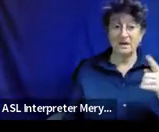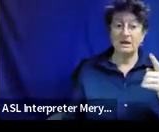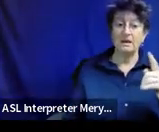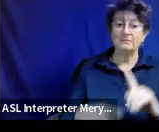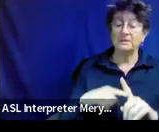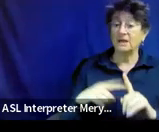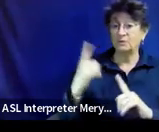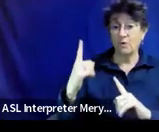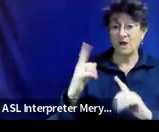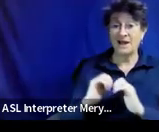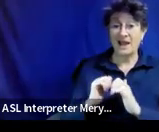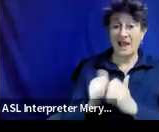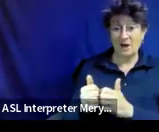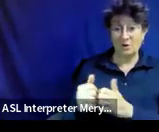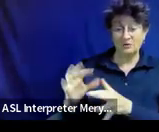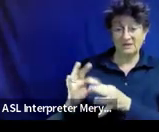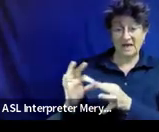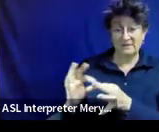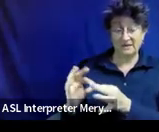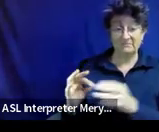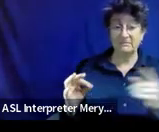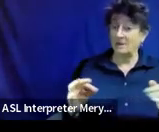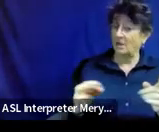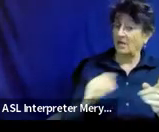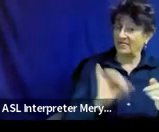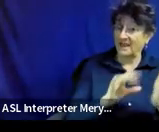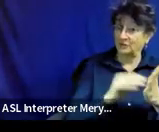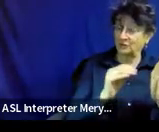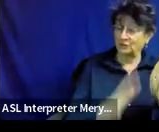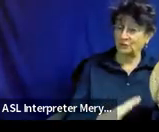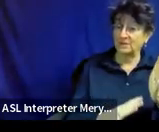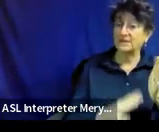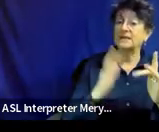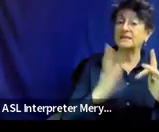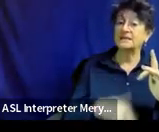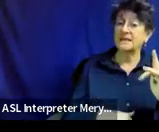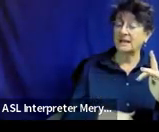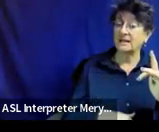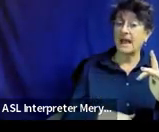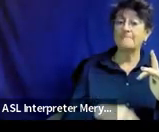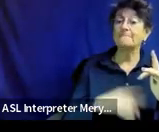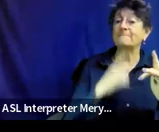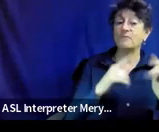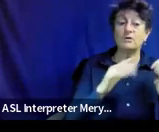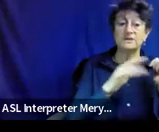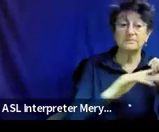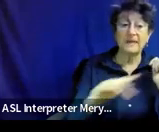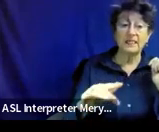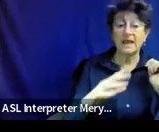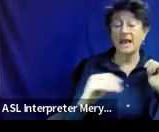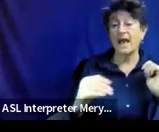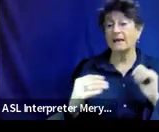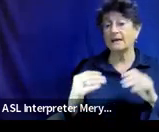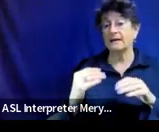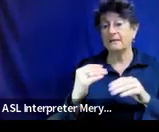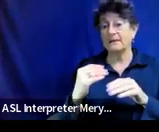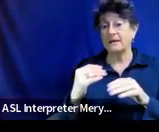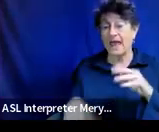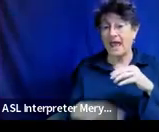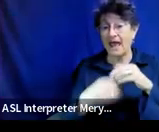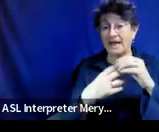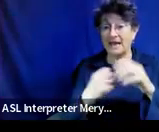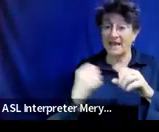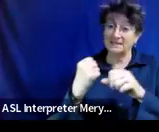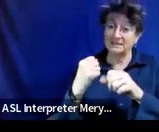So this student has skill gaps in spelling and addition and subtraction. And the how statement being that these skill gaps